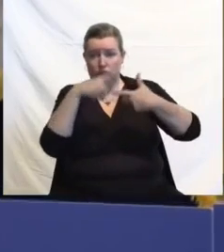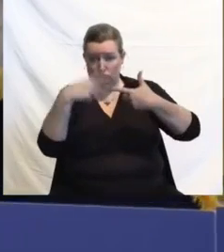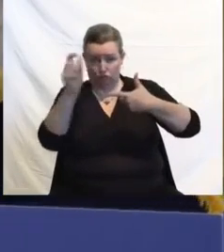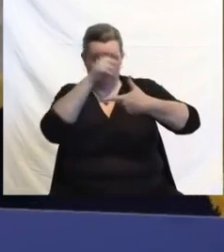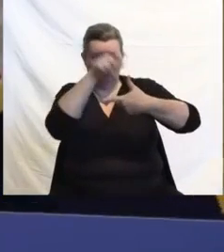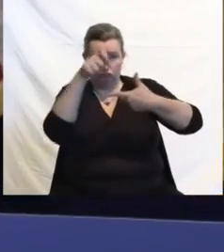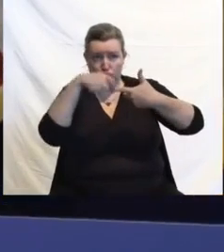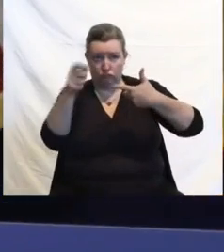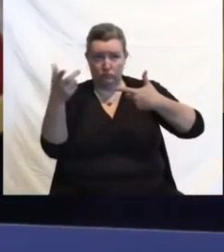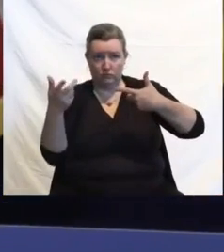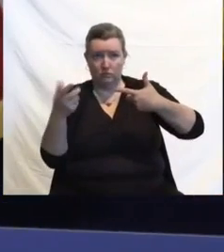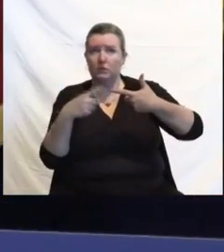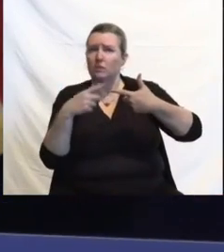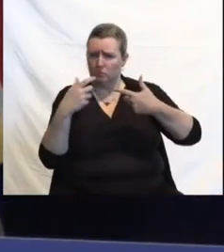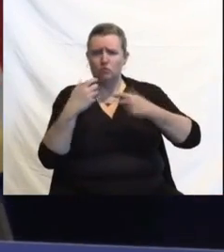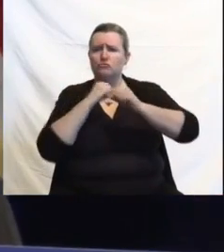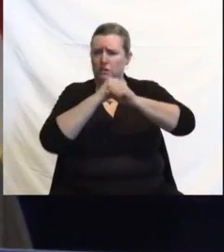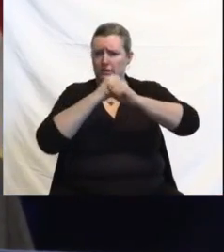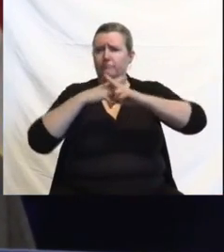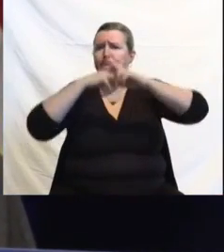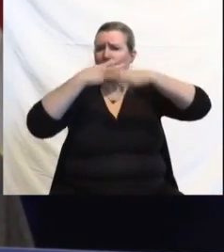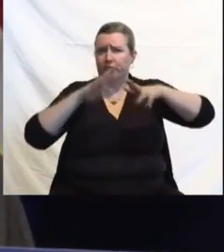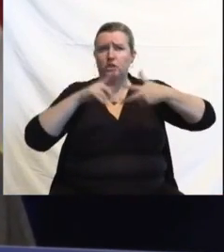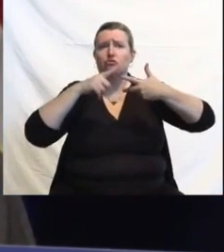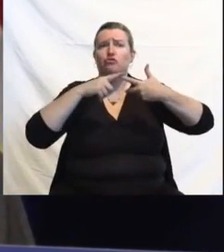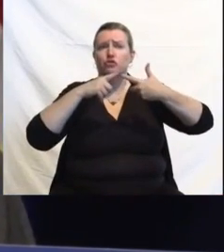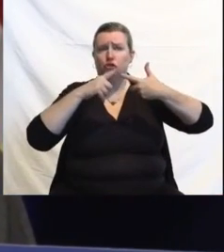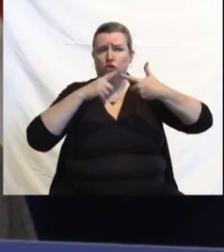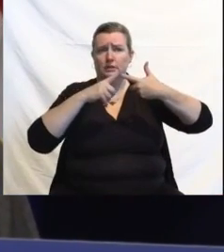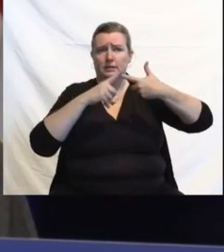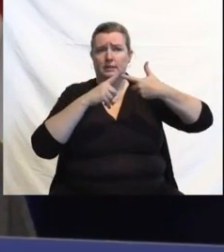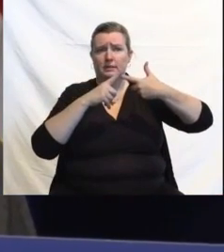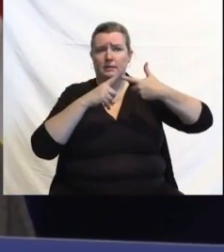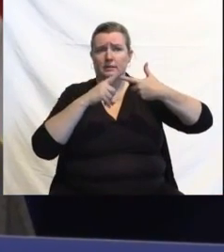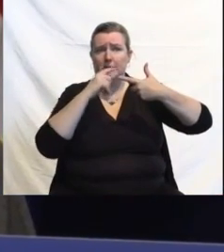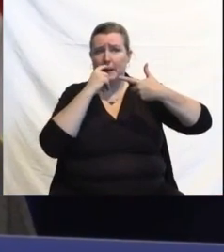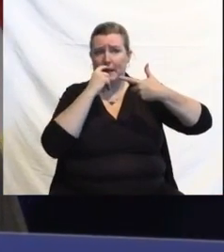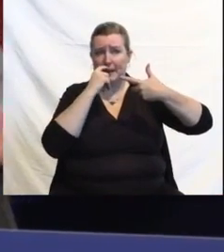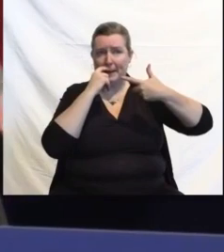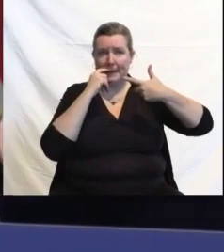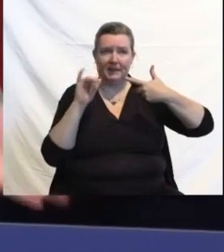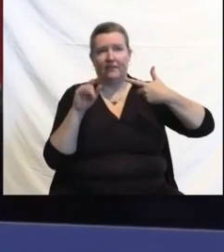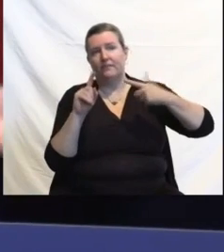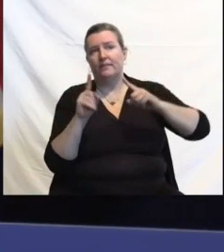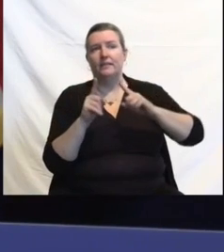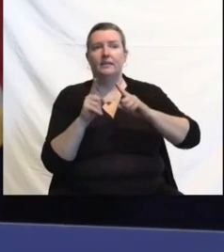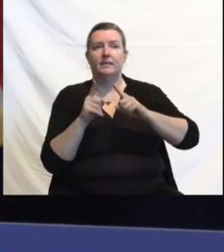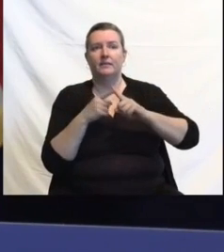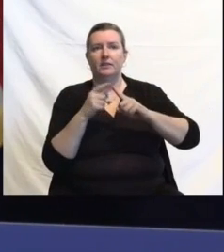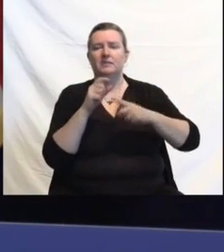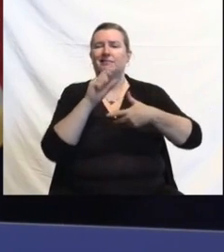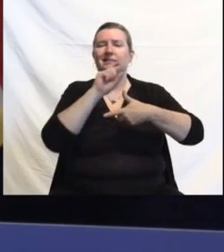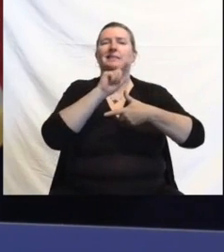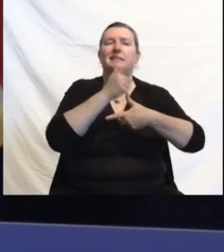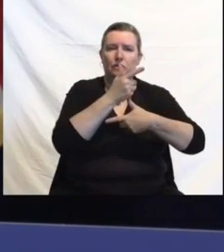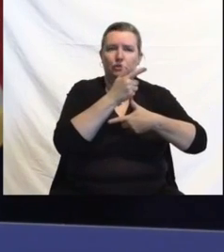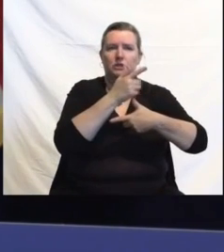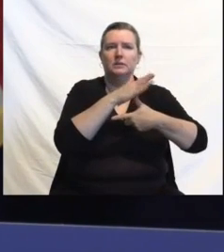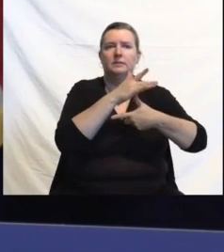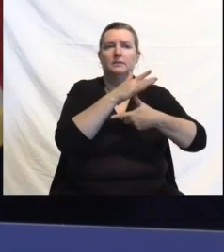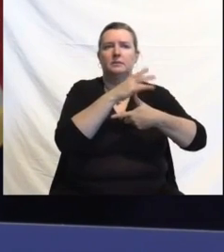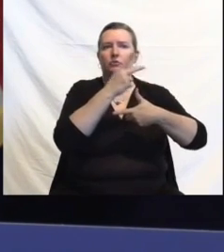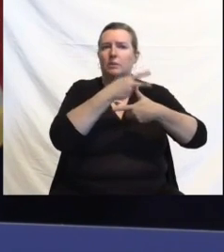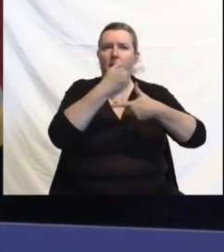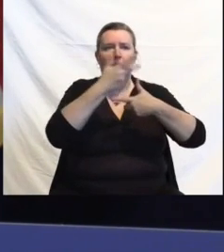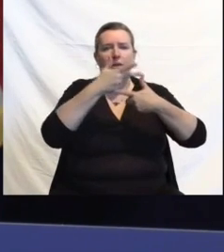now. You know, we know that completing the primary series, even months afterwards, you'll still have